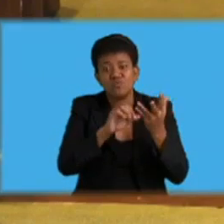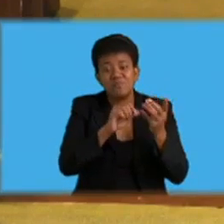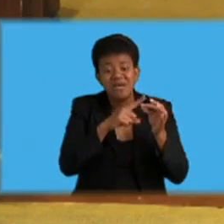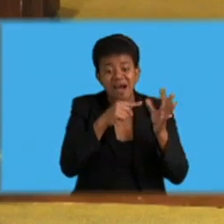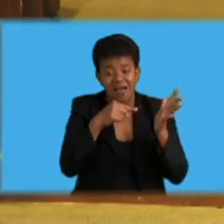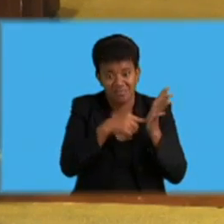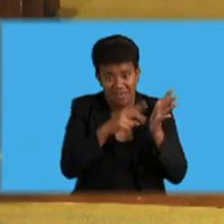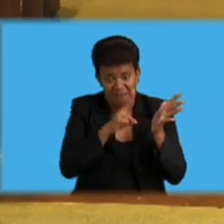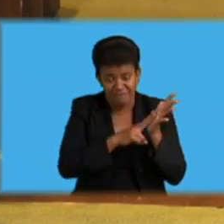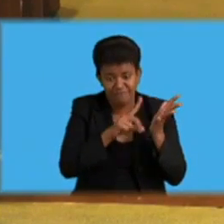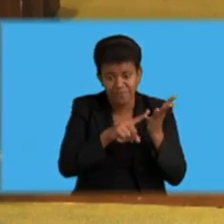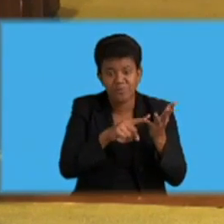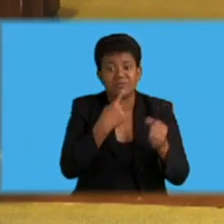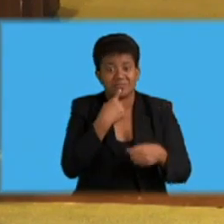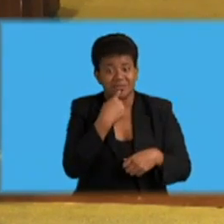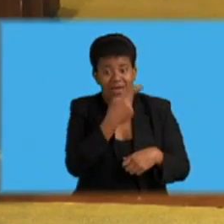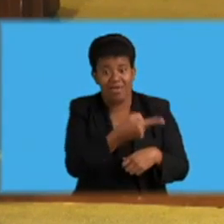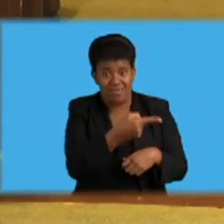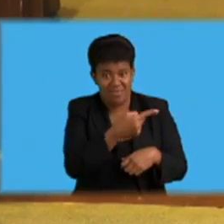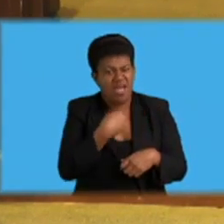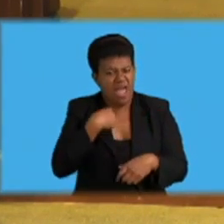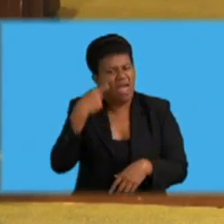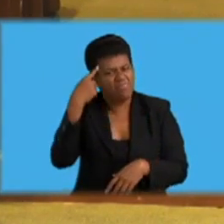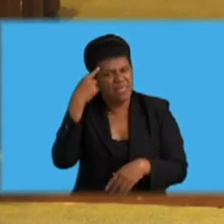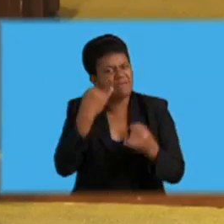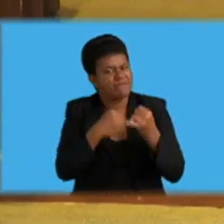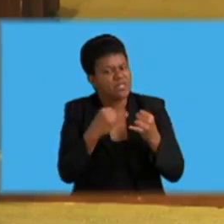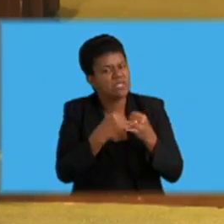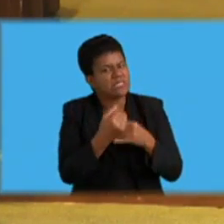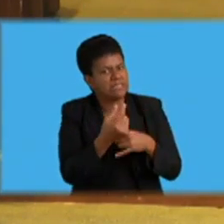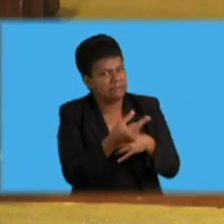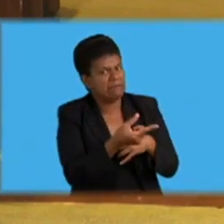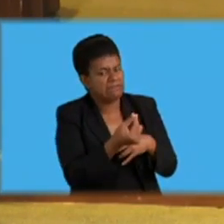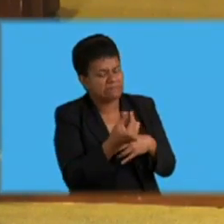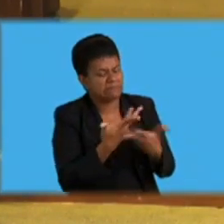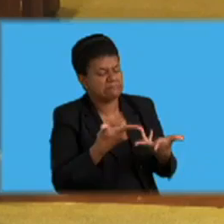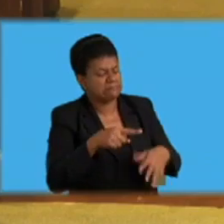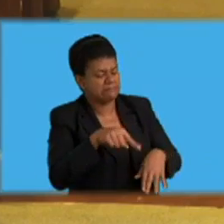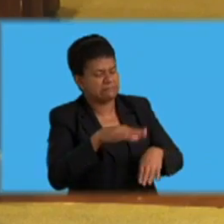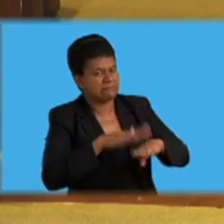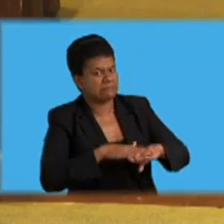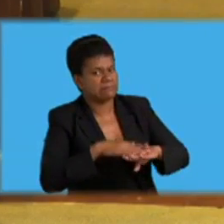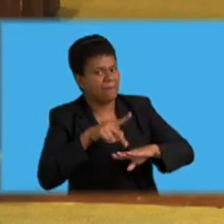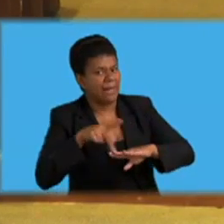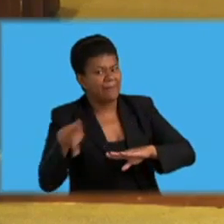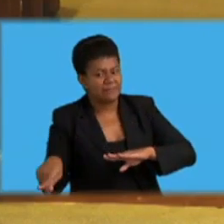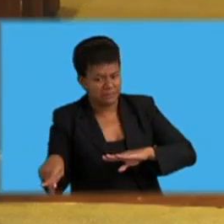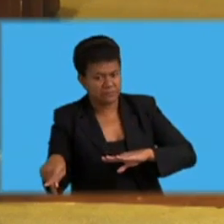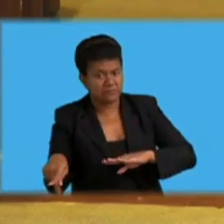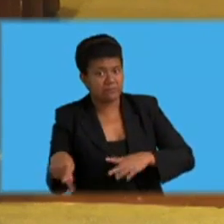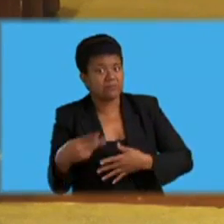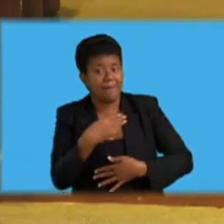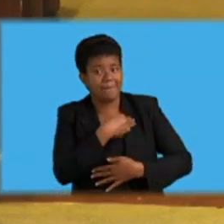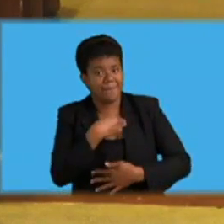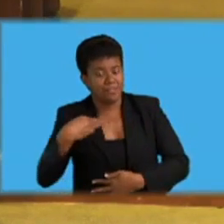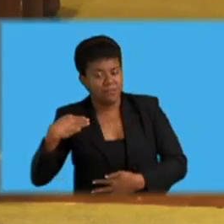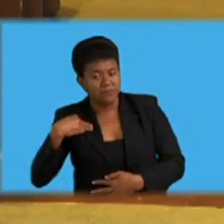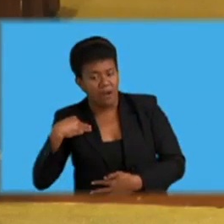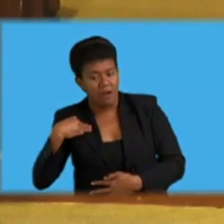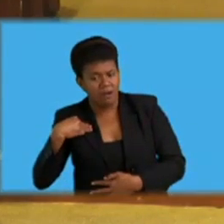it would be very easy for us as legislators to rush to search for knee-jerk